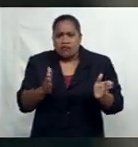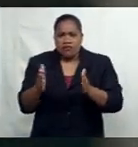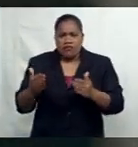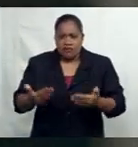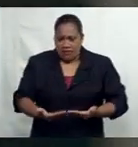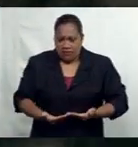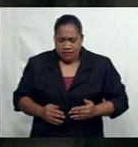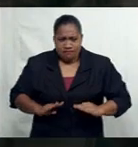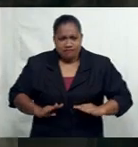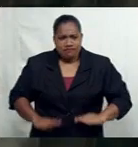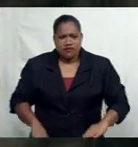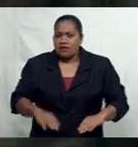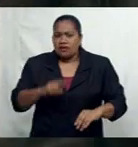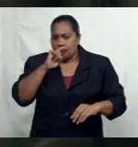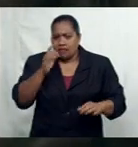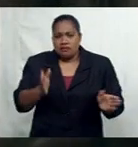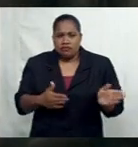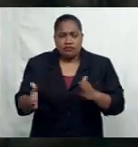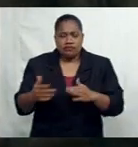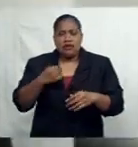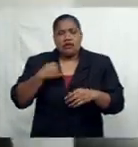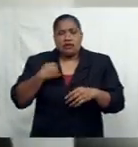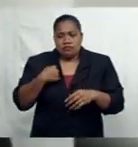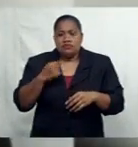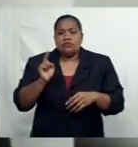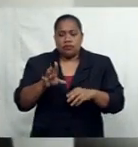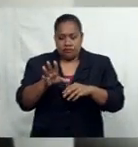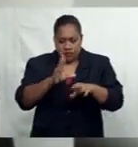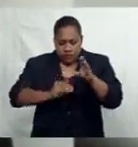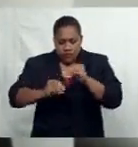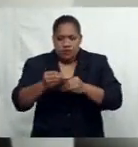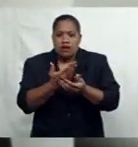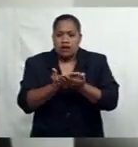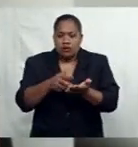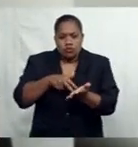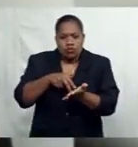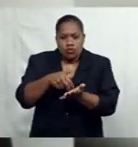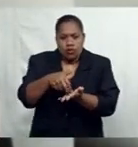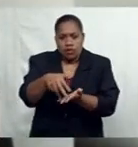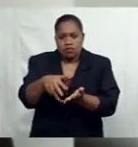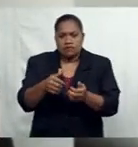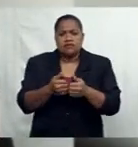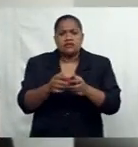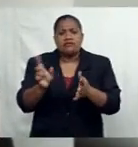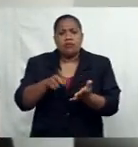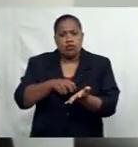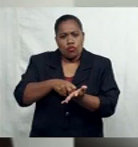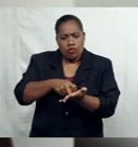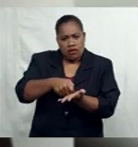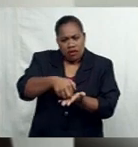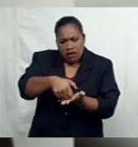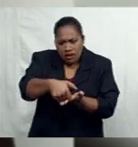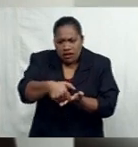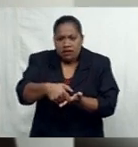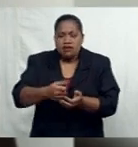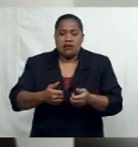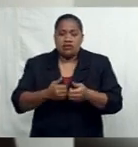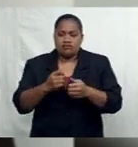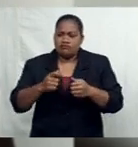bedridden for a few months. I actually had to learn how to walk, starting from crawling and then went on to the wheelchair and crutches.